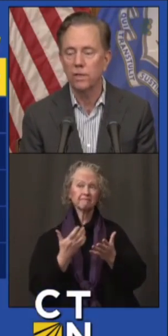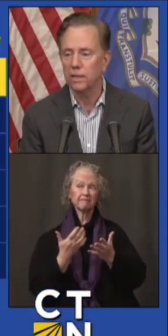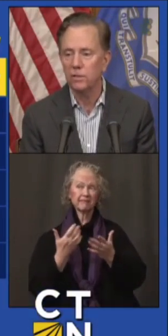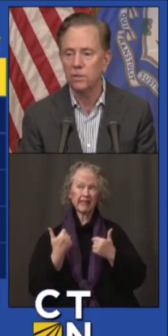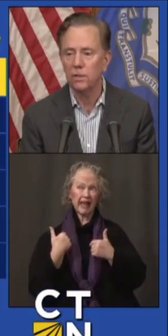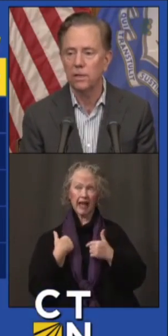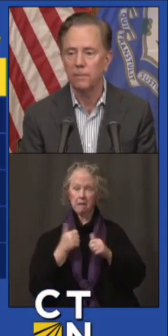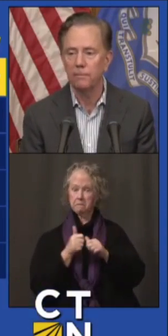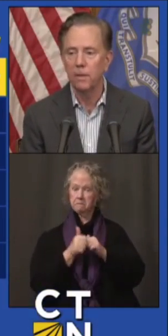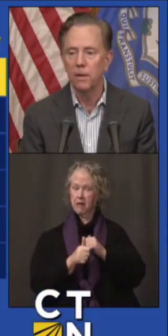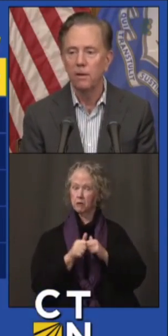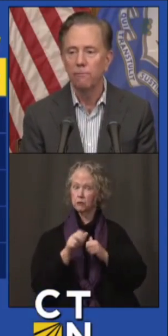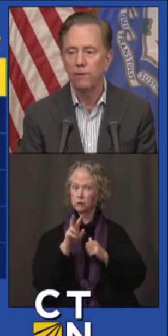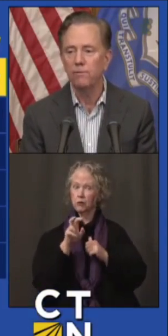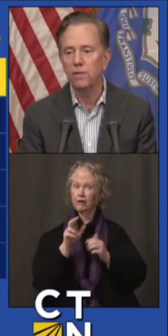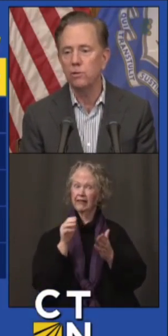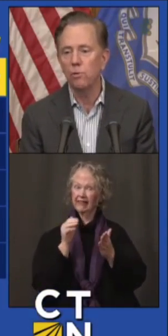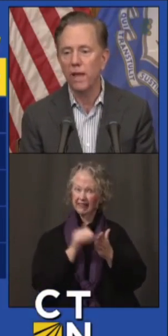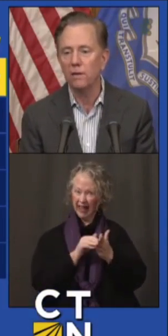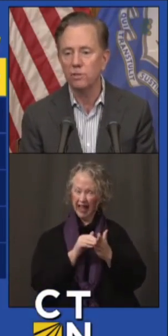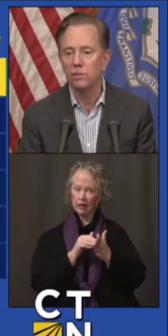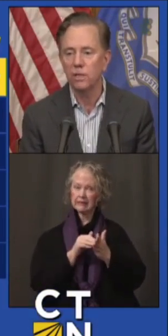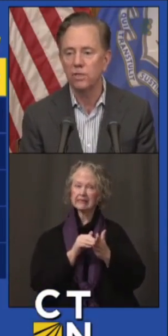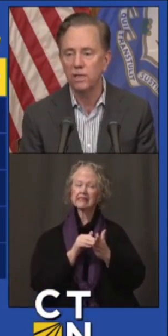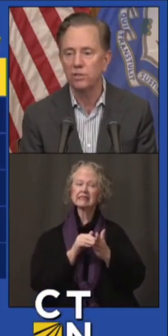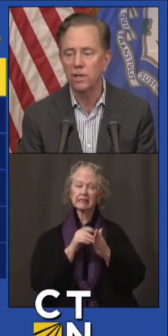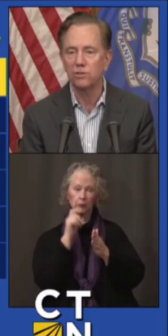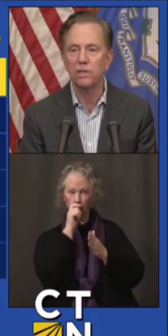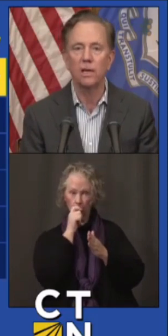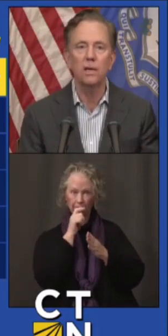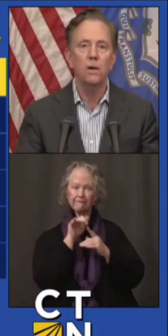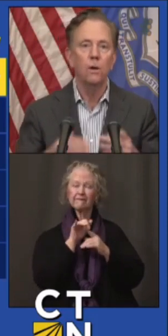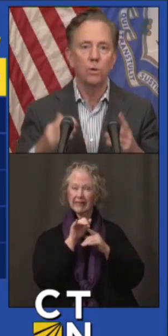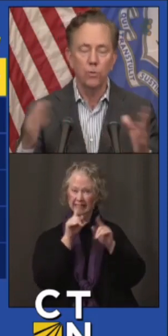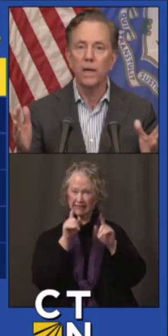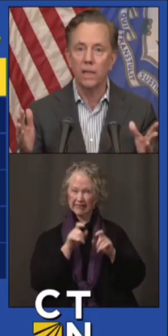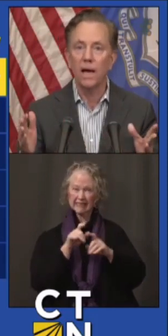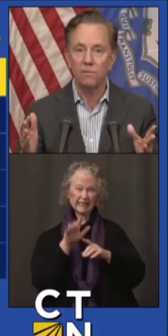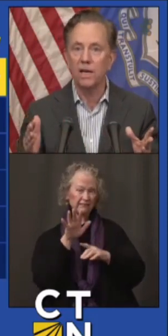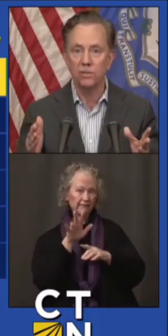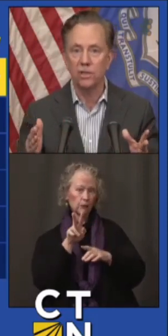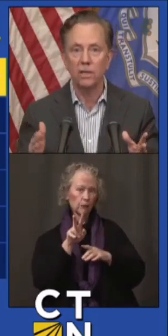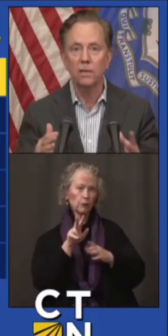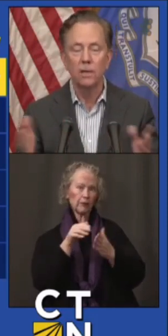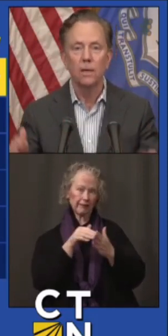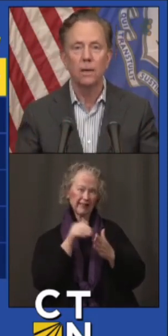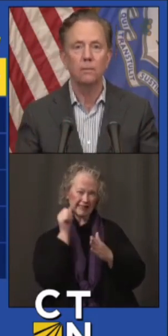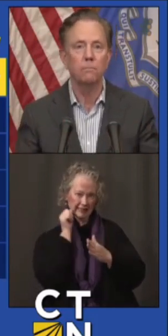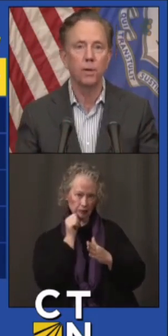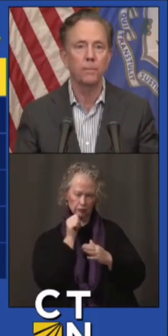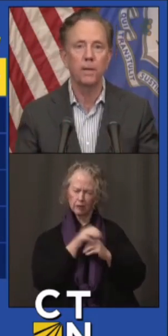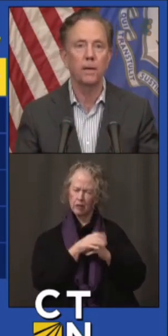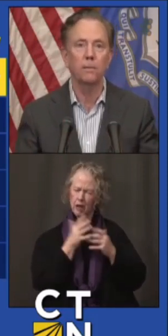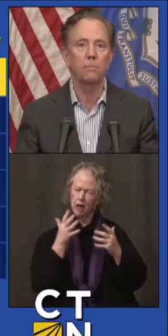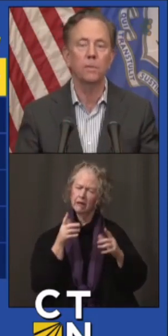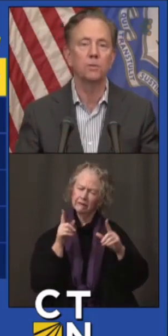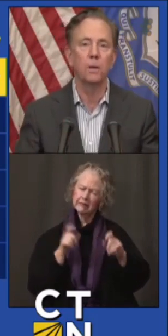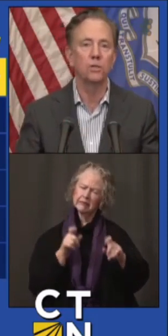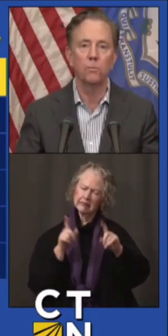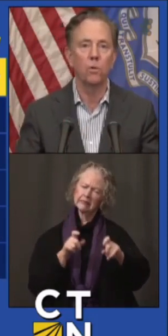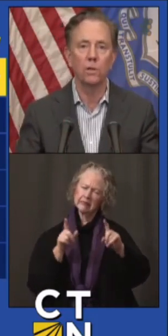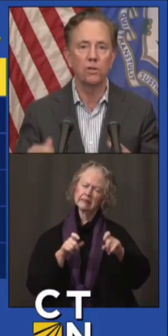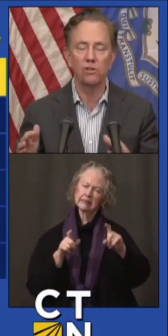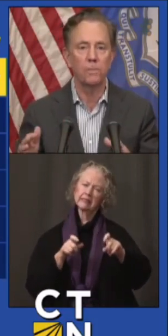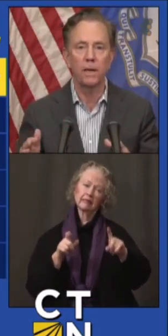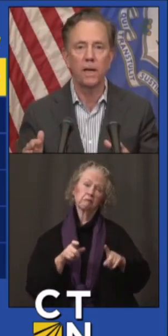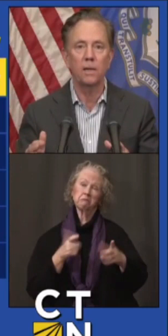COVID tests, 52,000 tests yesterday. We're doing a lot of testing, probably as